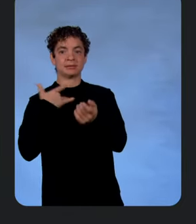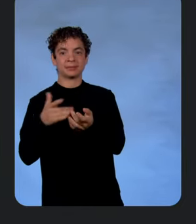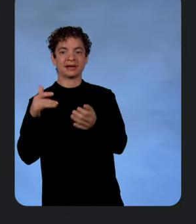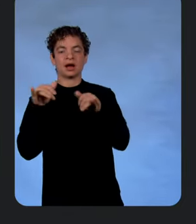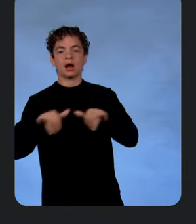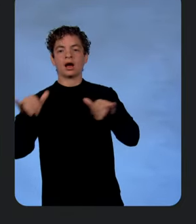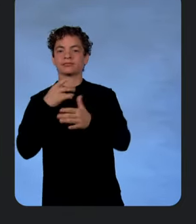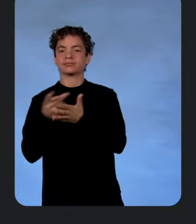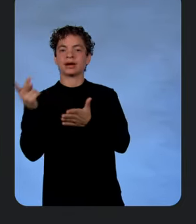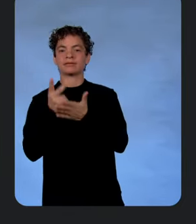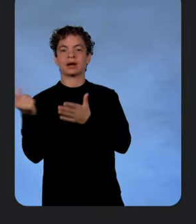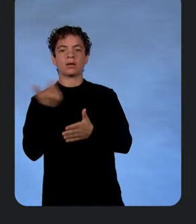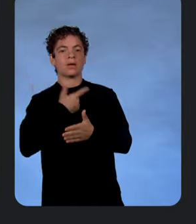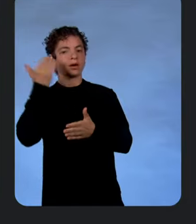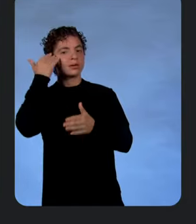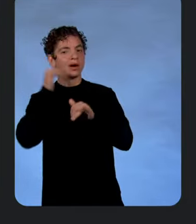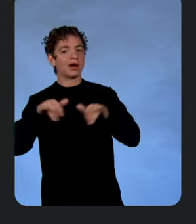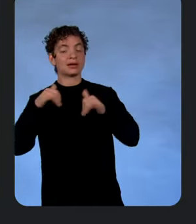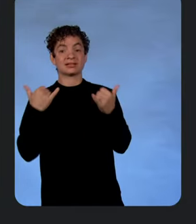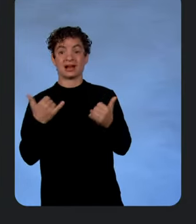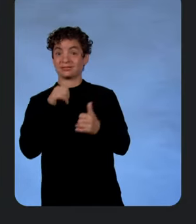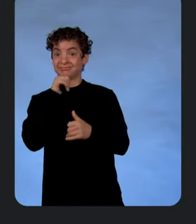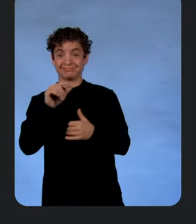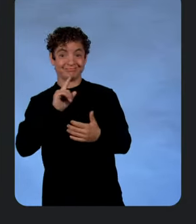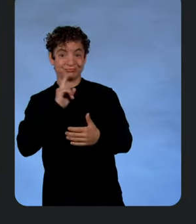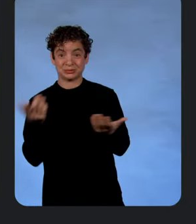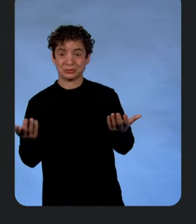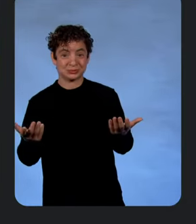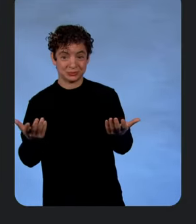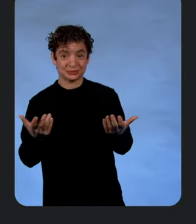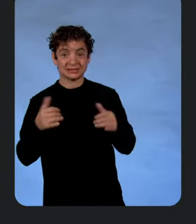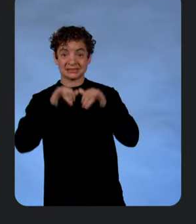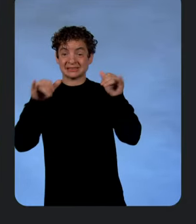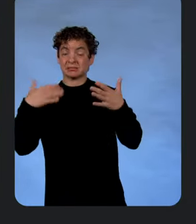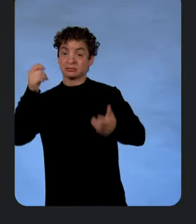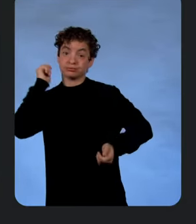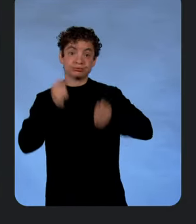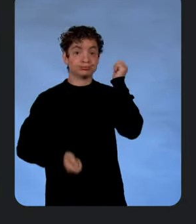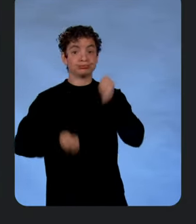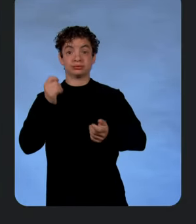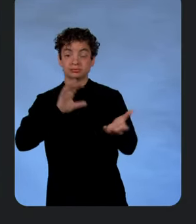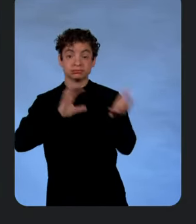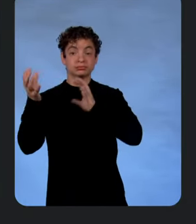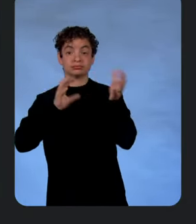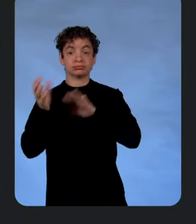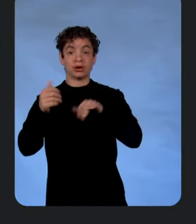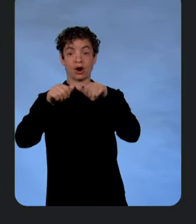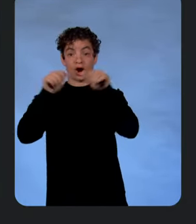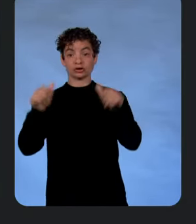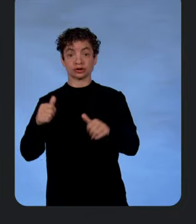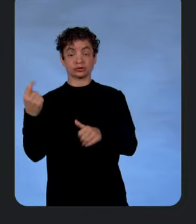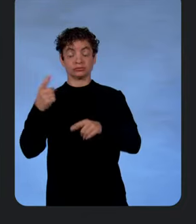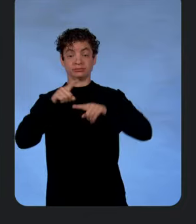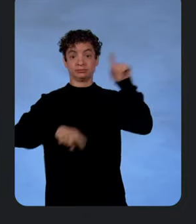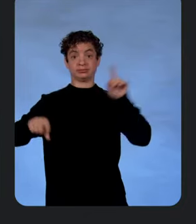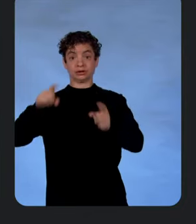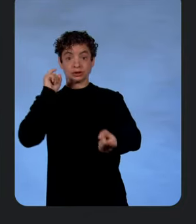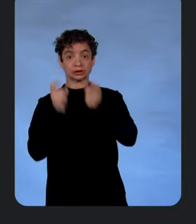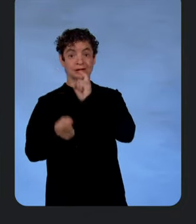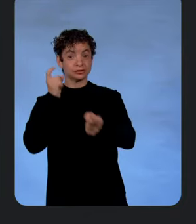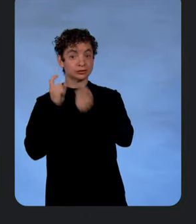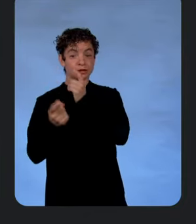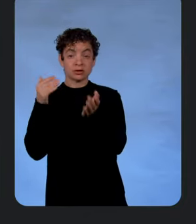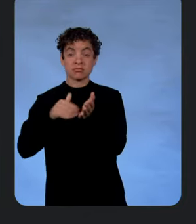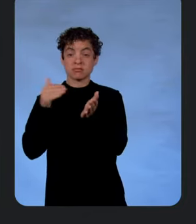predictable ways. But this is no longer true. Our systems are dynamic and chaotic. Our architectures are far-flung and diverse